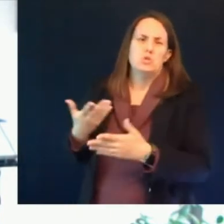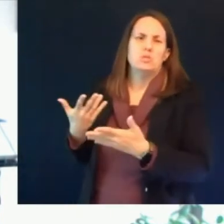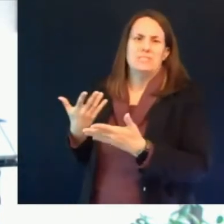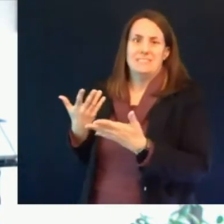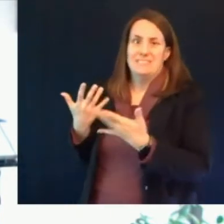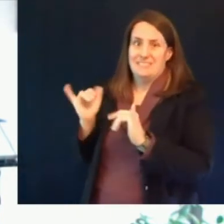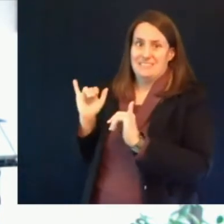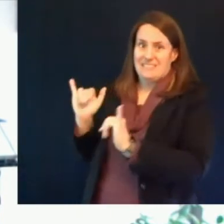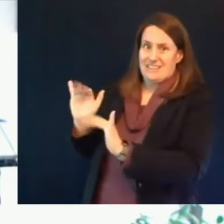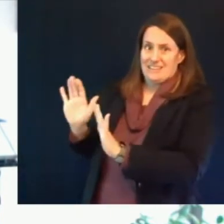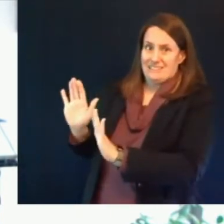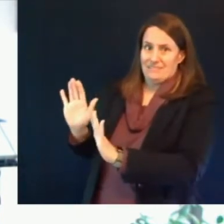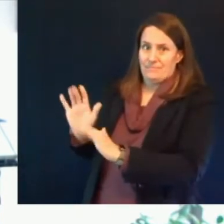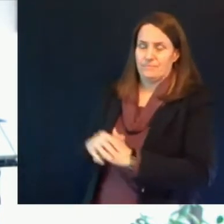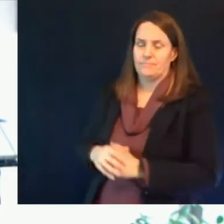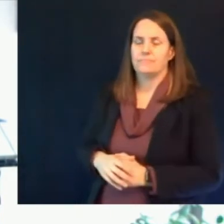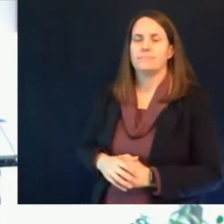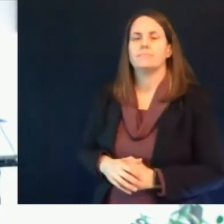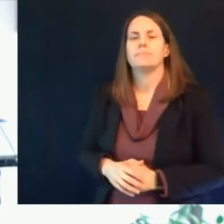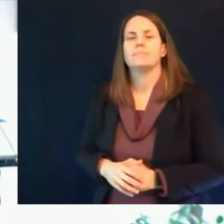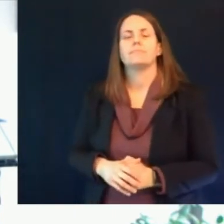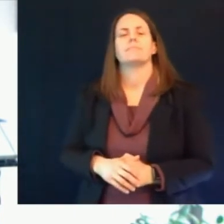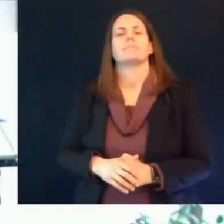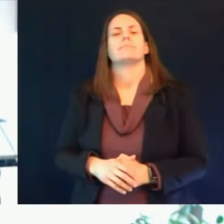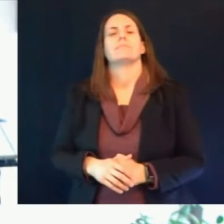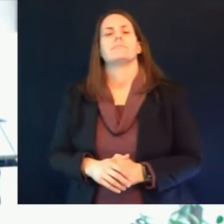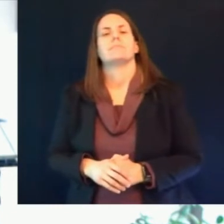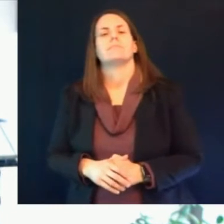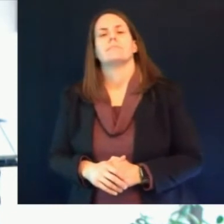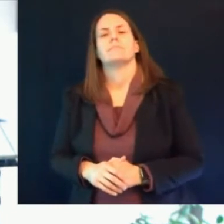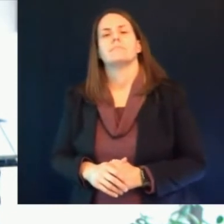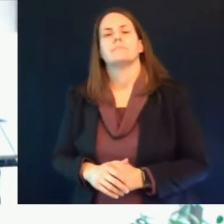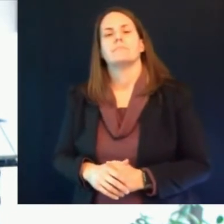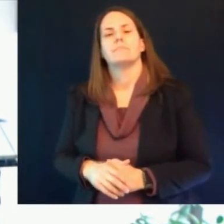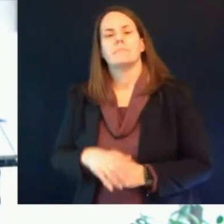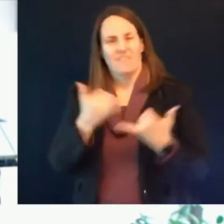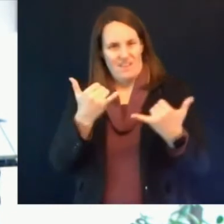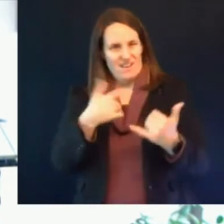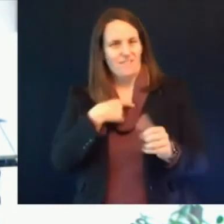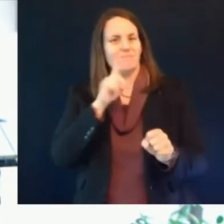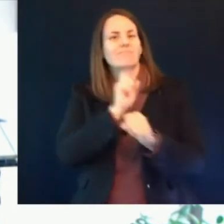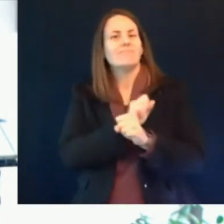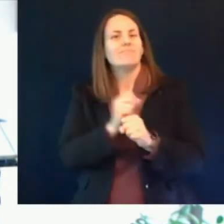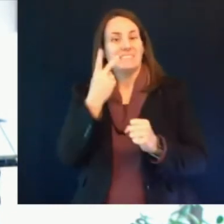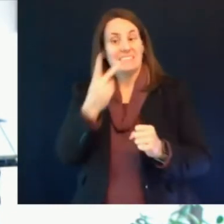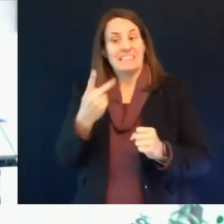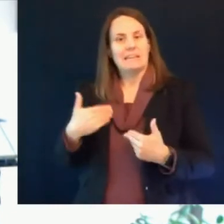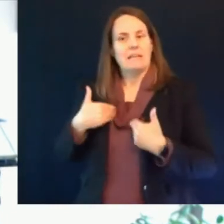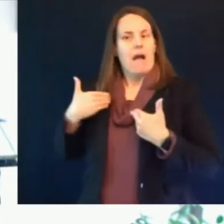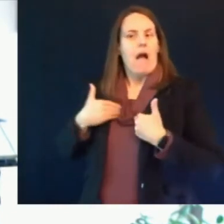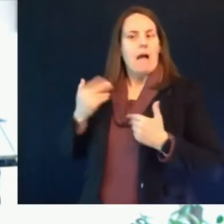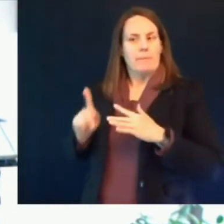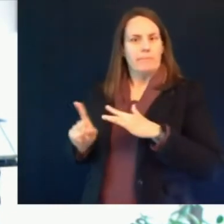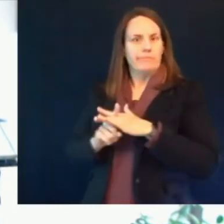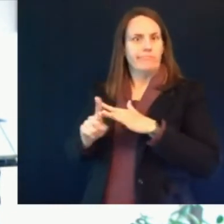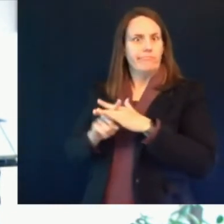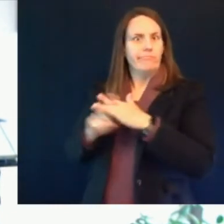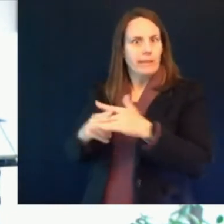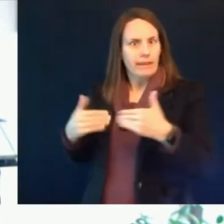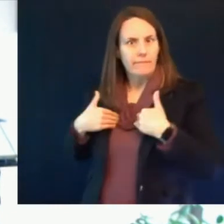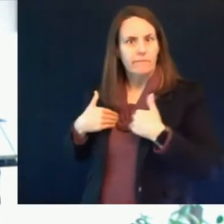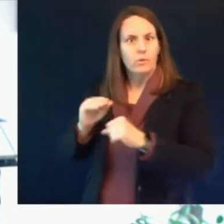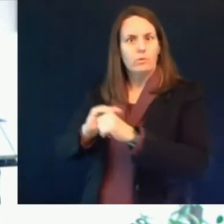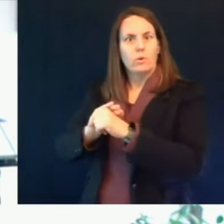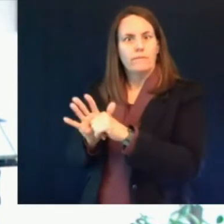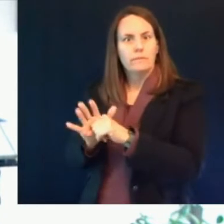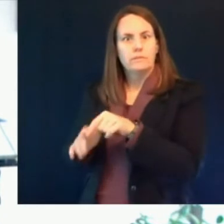the answer is also yes we are seeing more cases in younger people as a proportion of all of our cases as